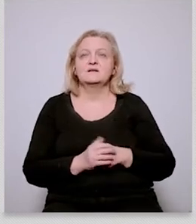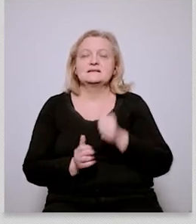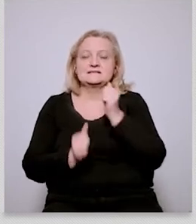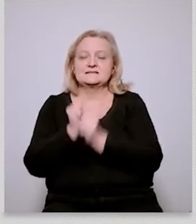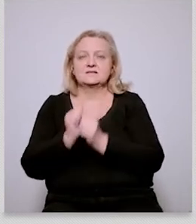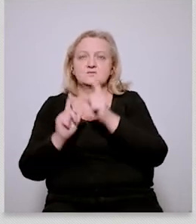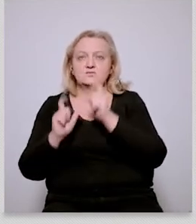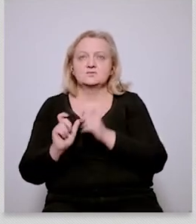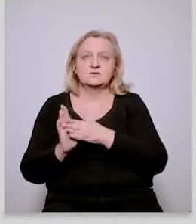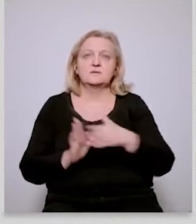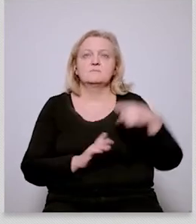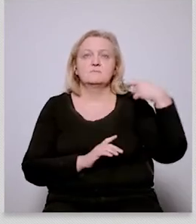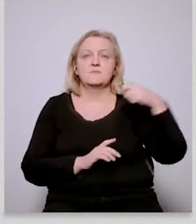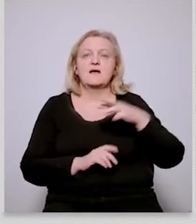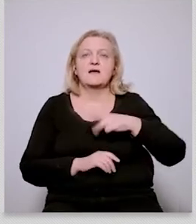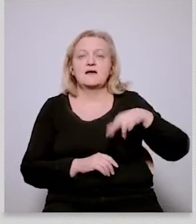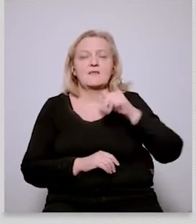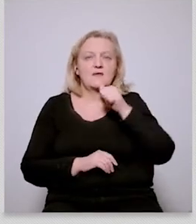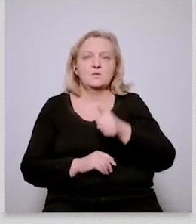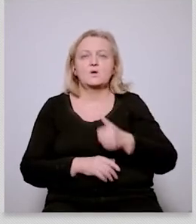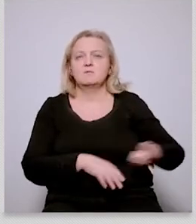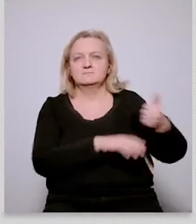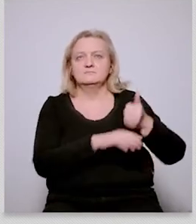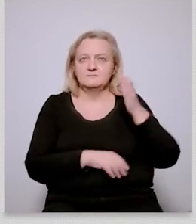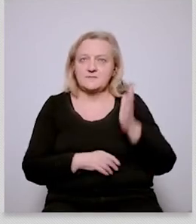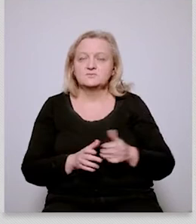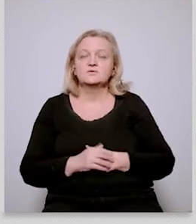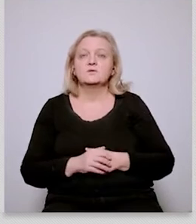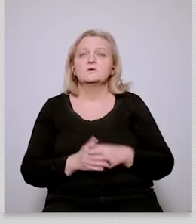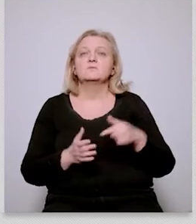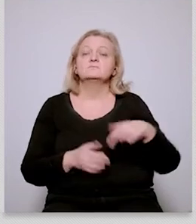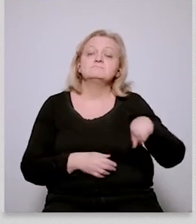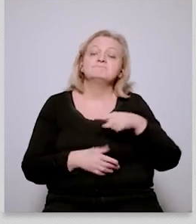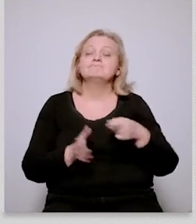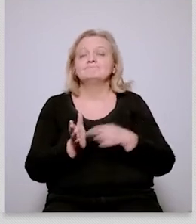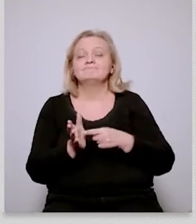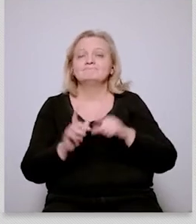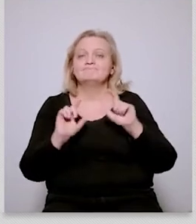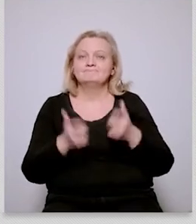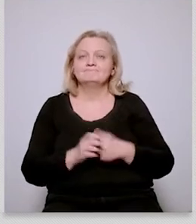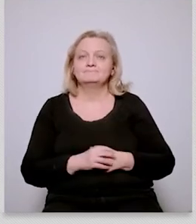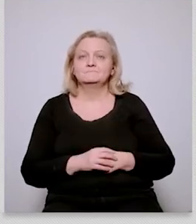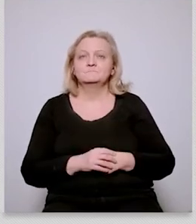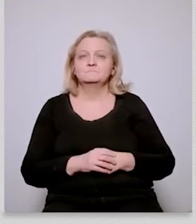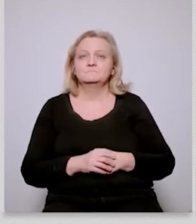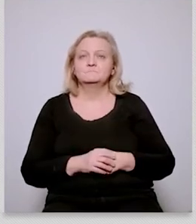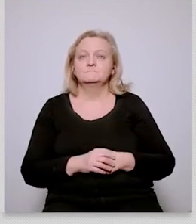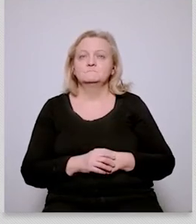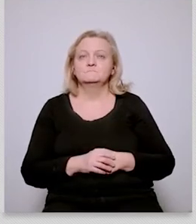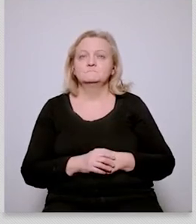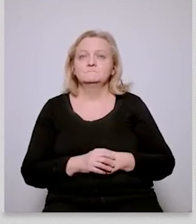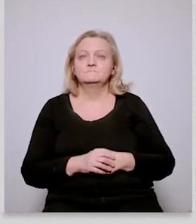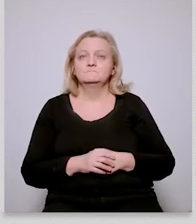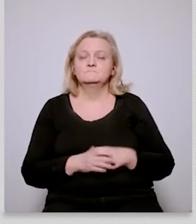france on you know on the one hand is expected to take forward some of the uh obviously some of the fit for 55